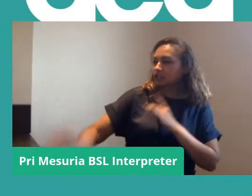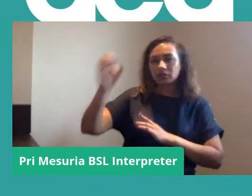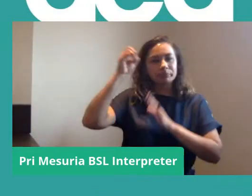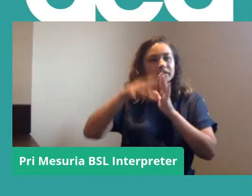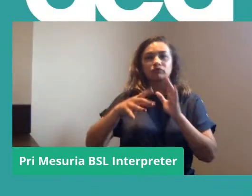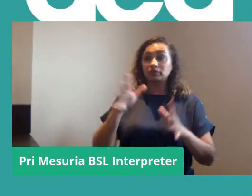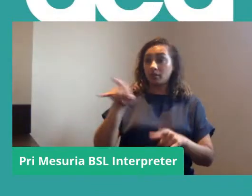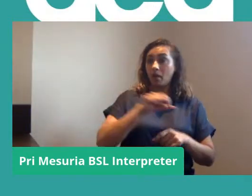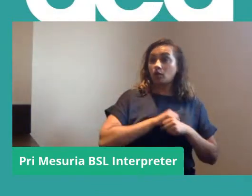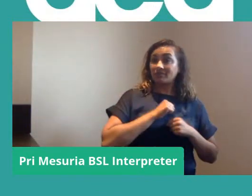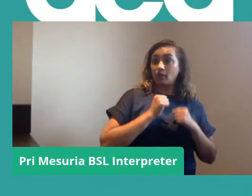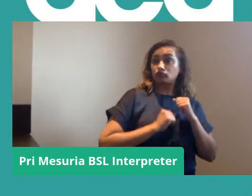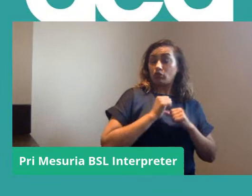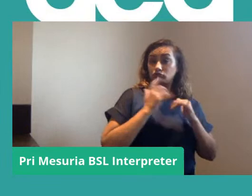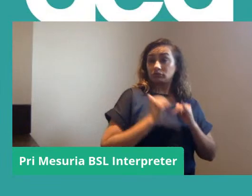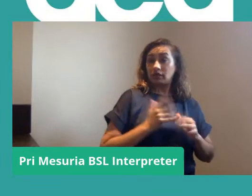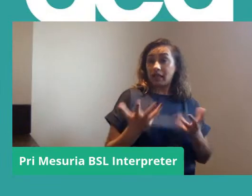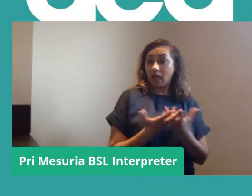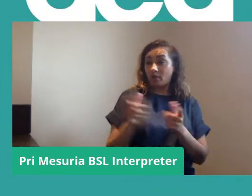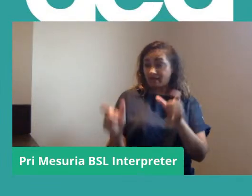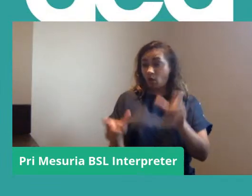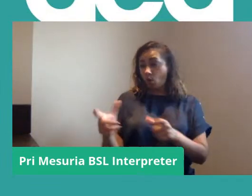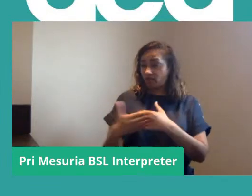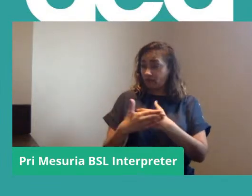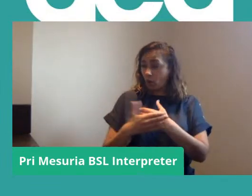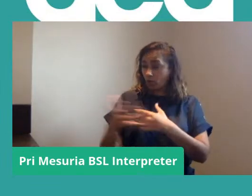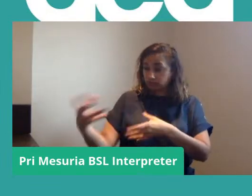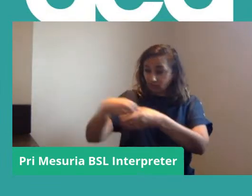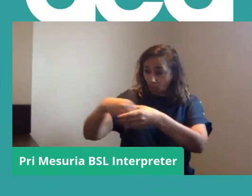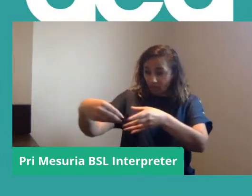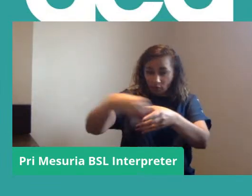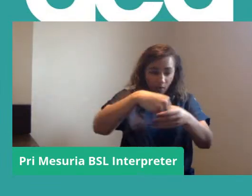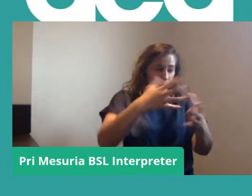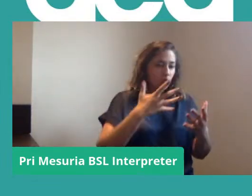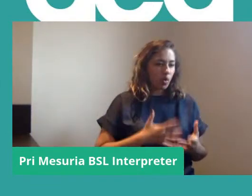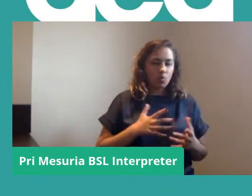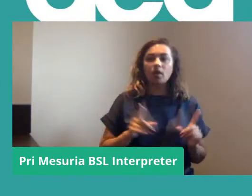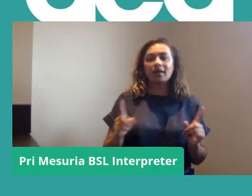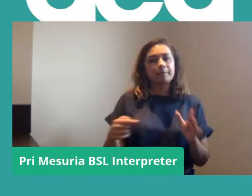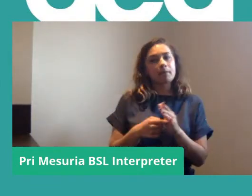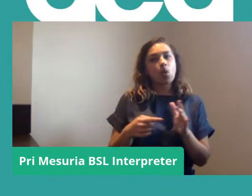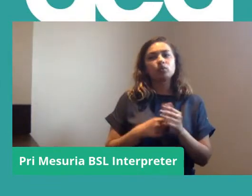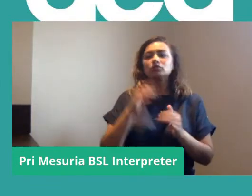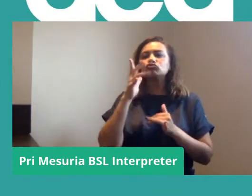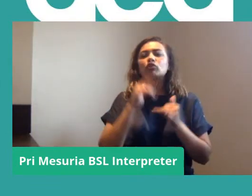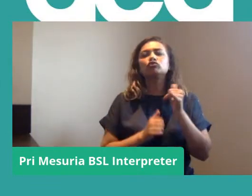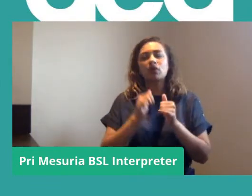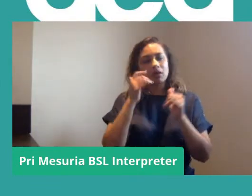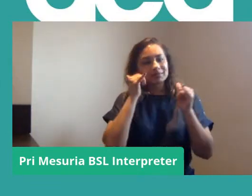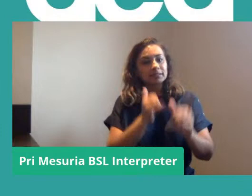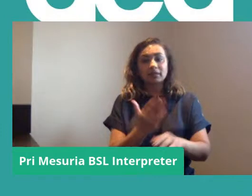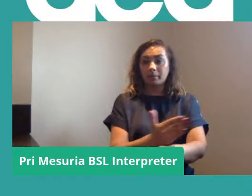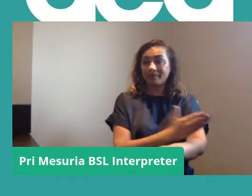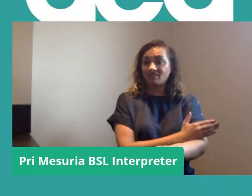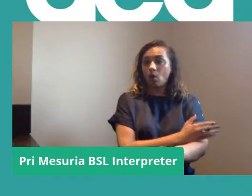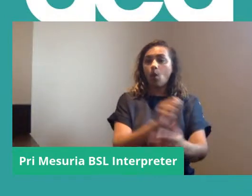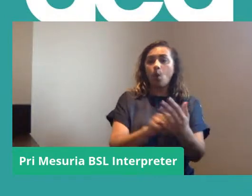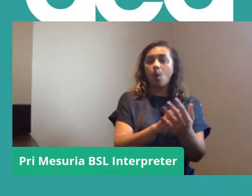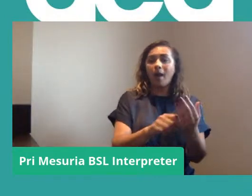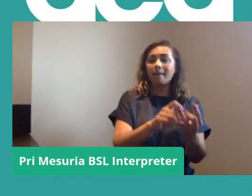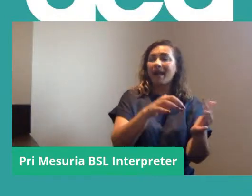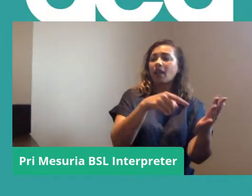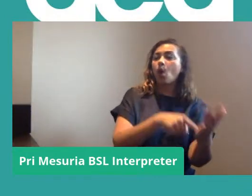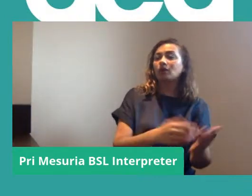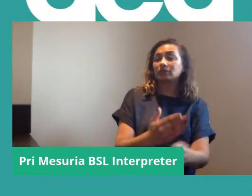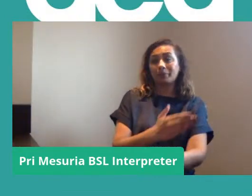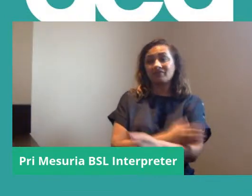test, was how we could involve people in various things. An important structure test before we took the ballot and before we